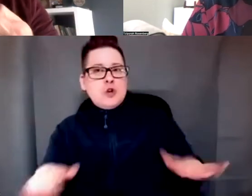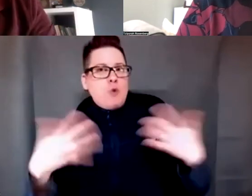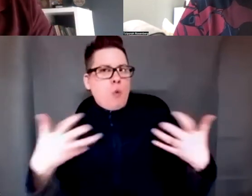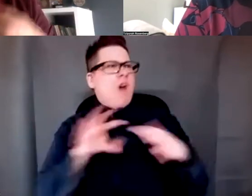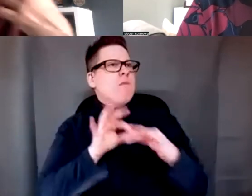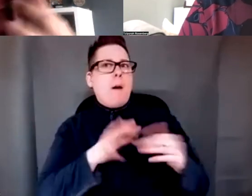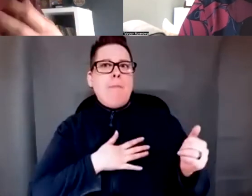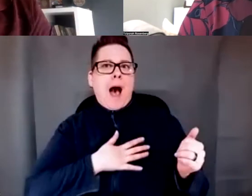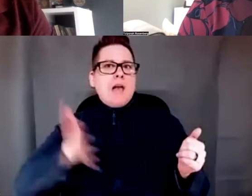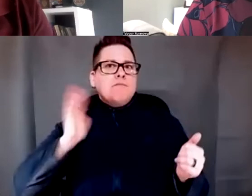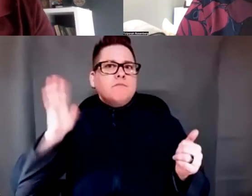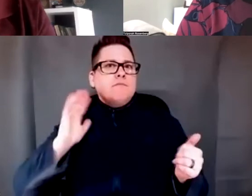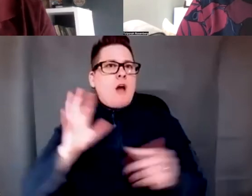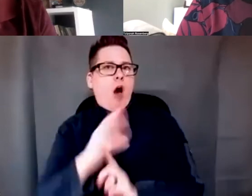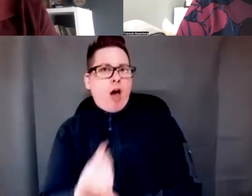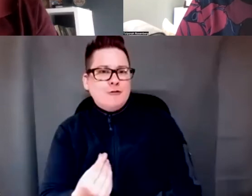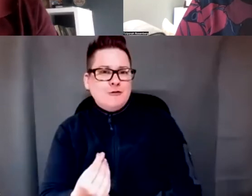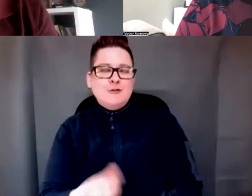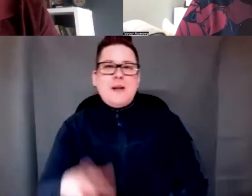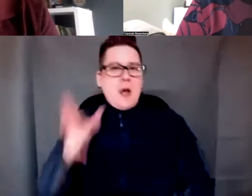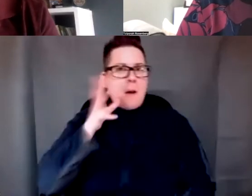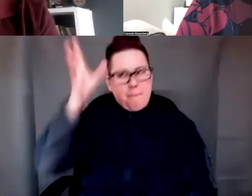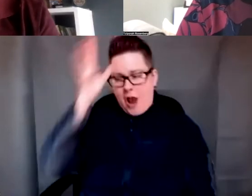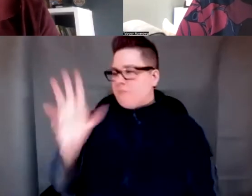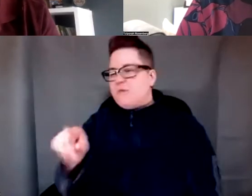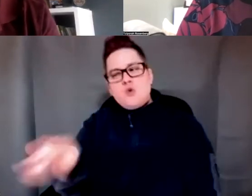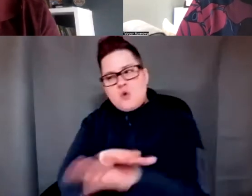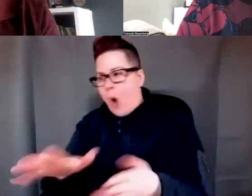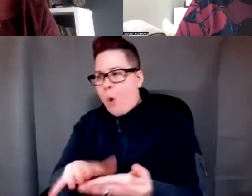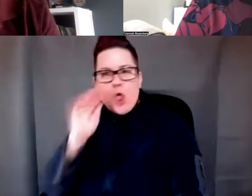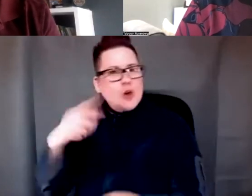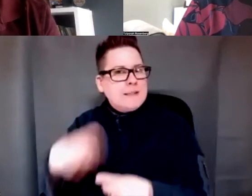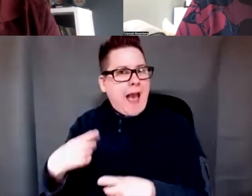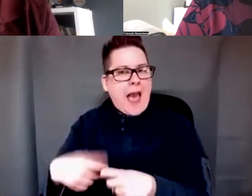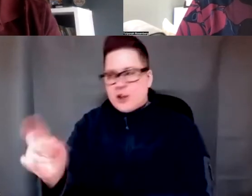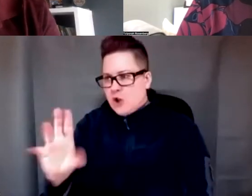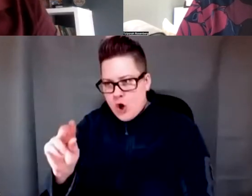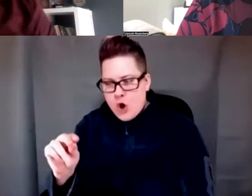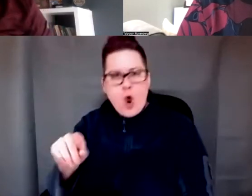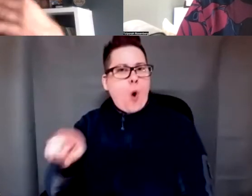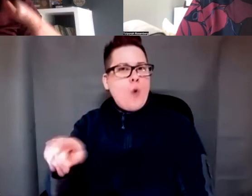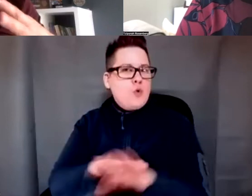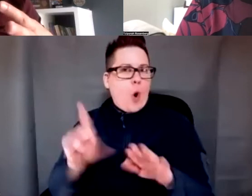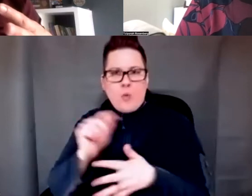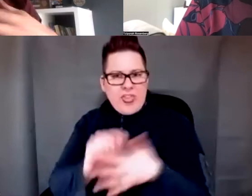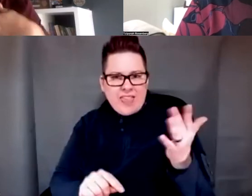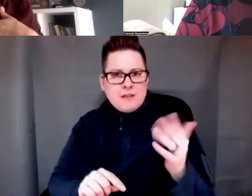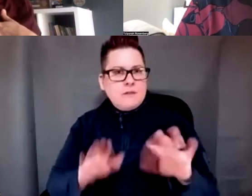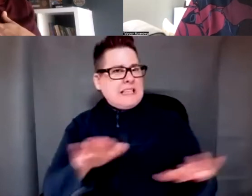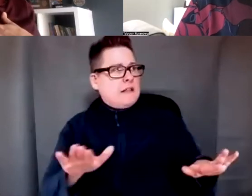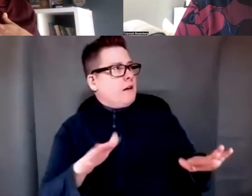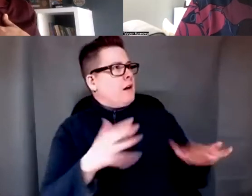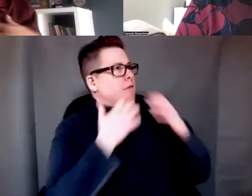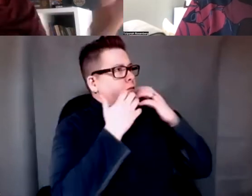conflict of that because parents would say, you should not learn Spanish. You should not do that because you are not going to dance. And the kids were like, but